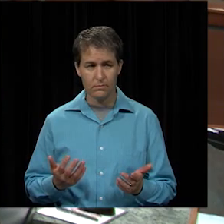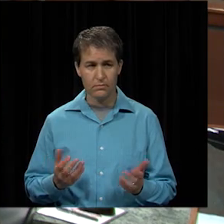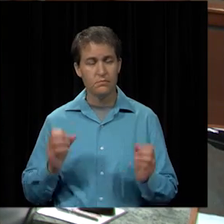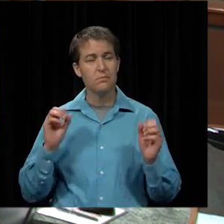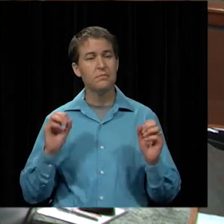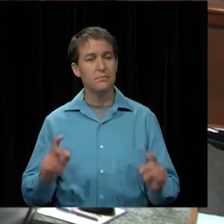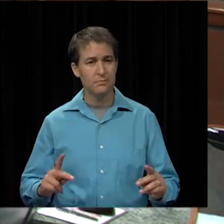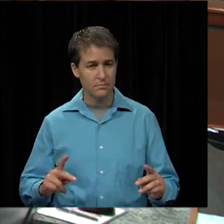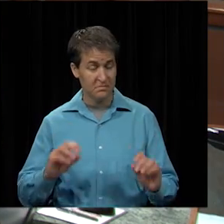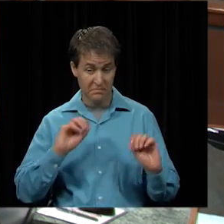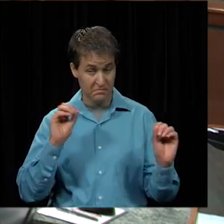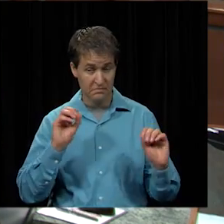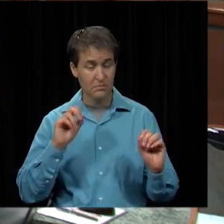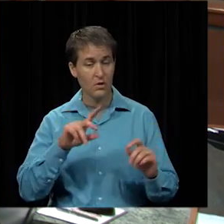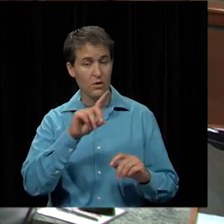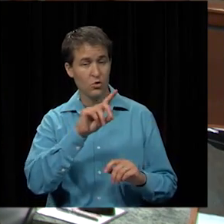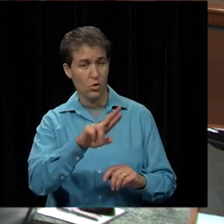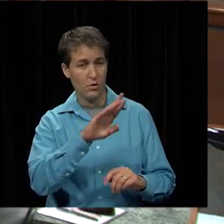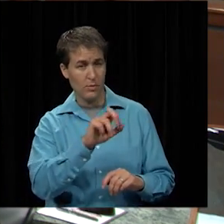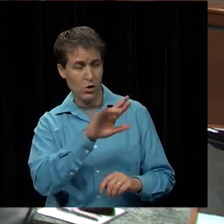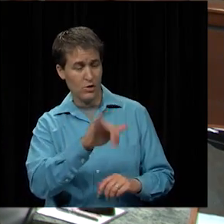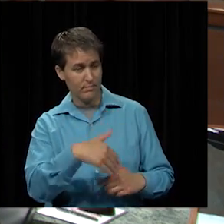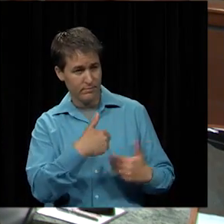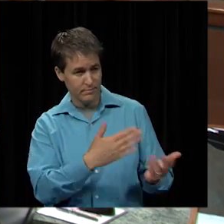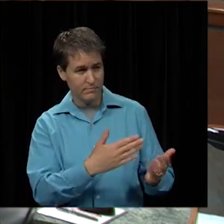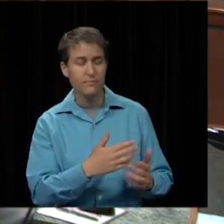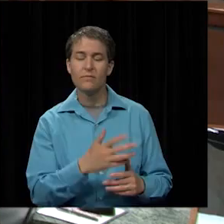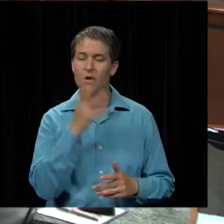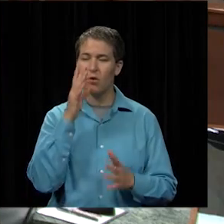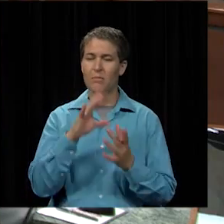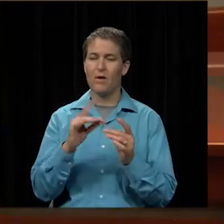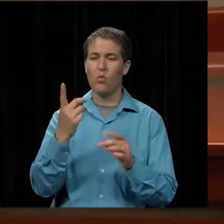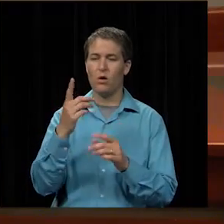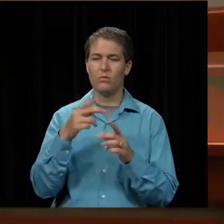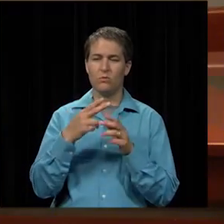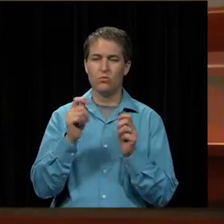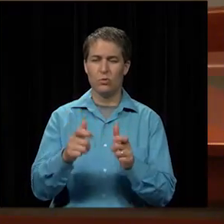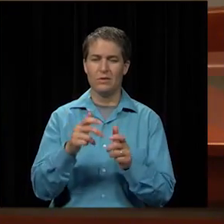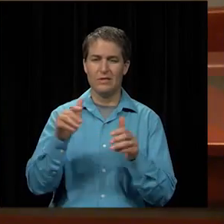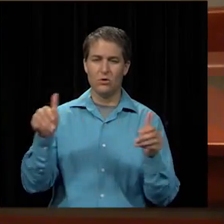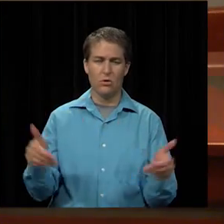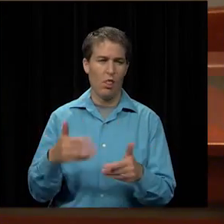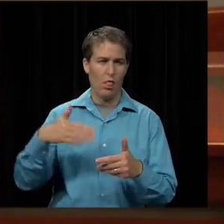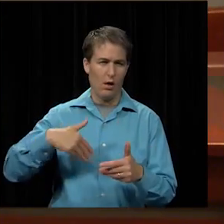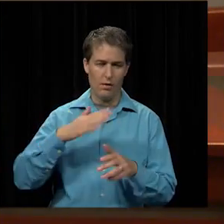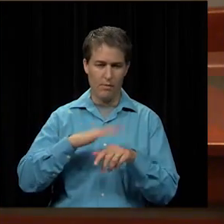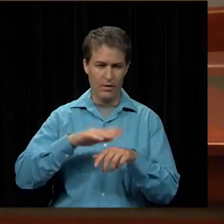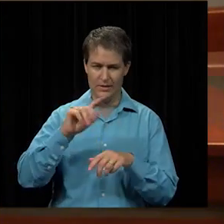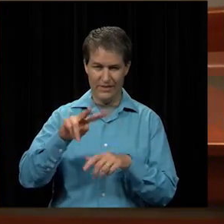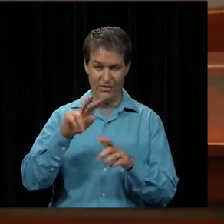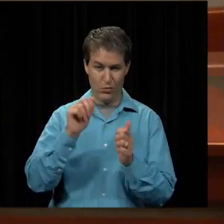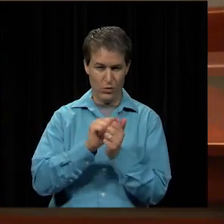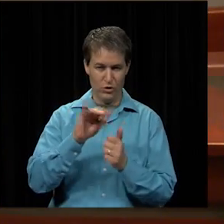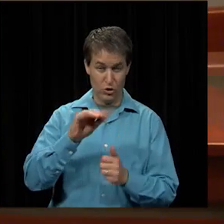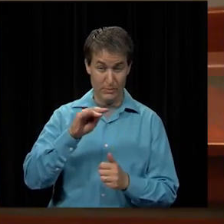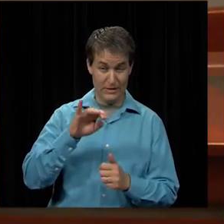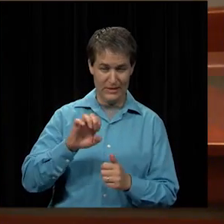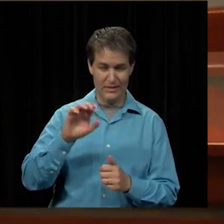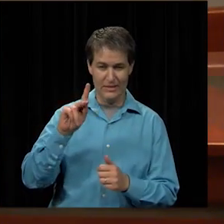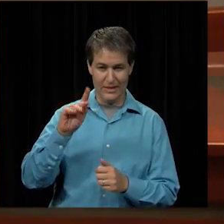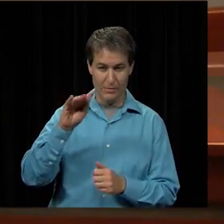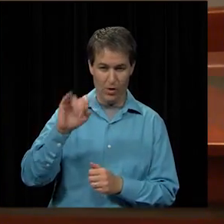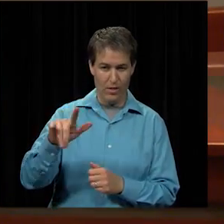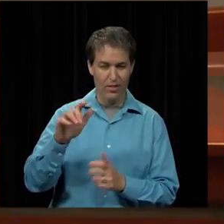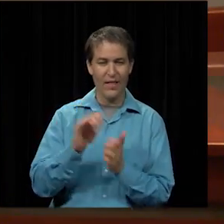Okay. Nothing? Dr. Berry. I'll make one quick introduction. She's not been on TV with Jimmy Kimmel like Vanya has